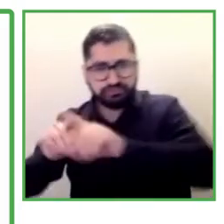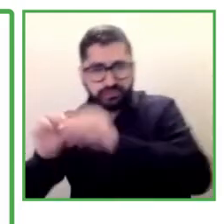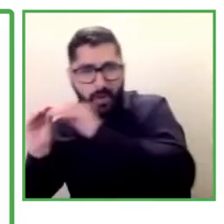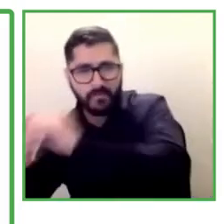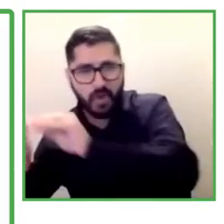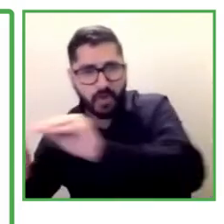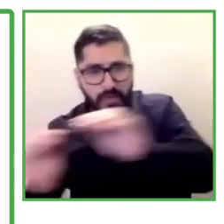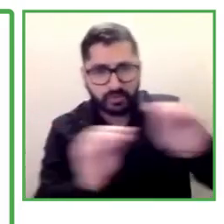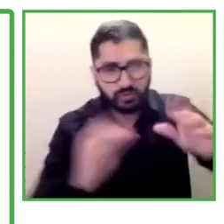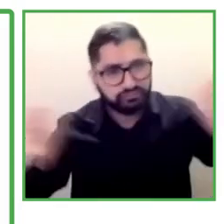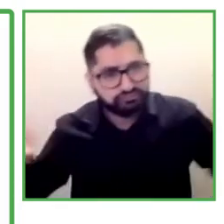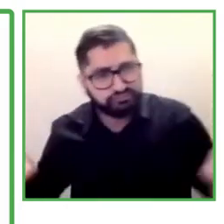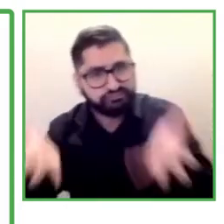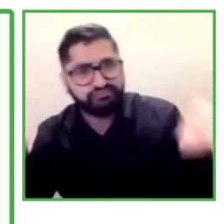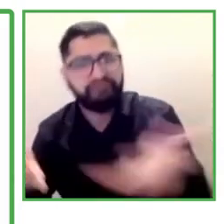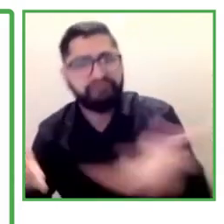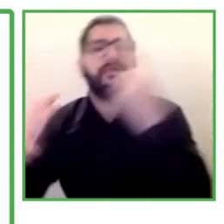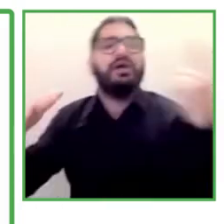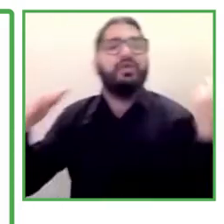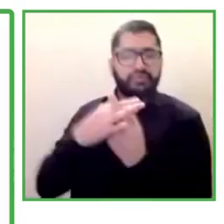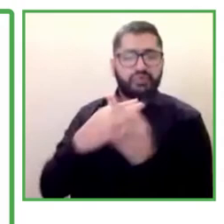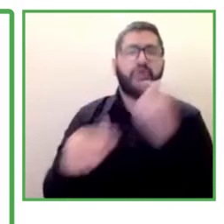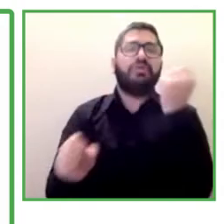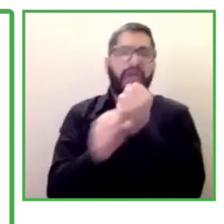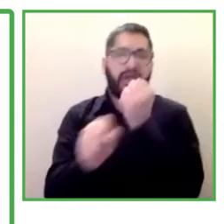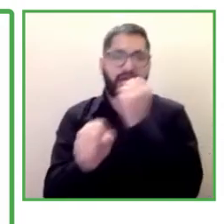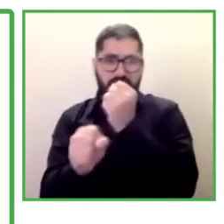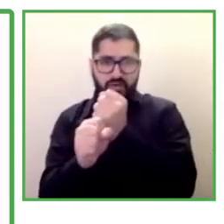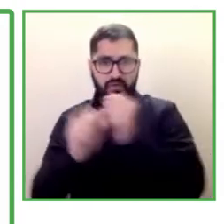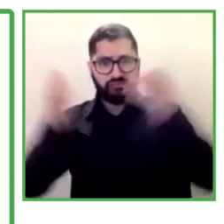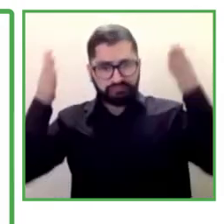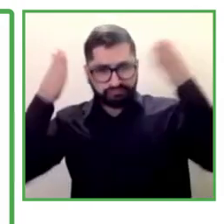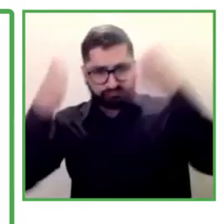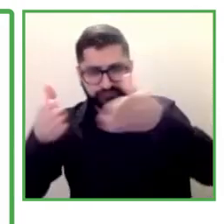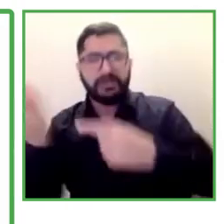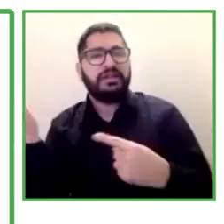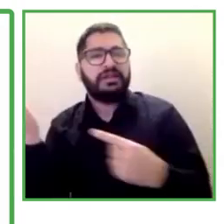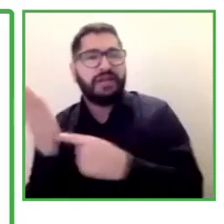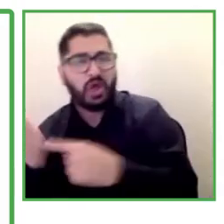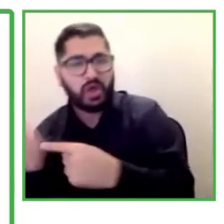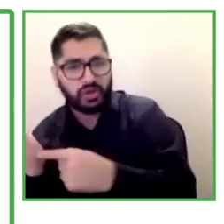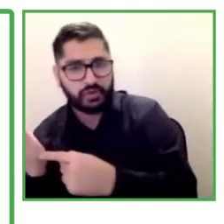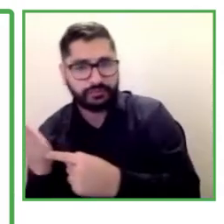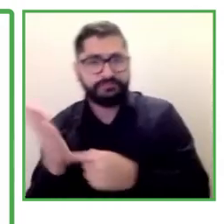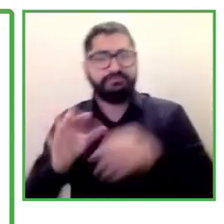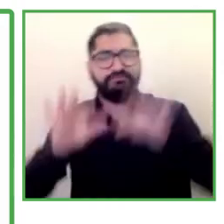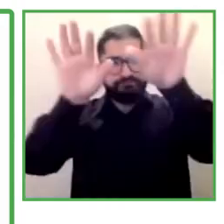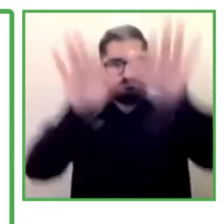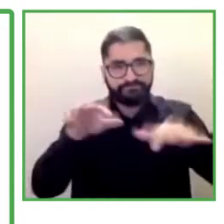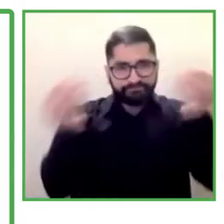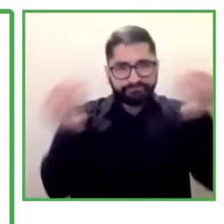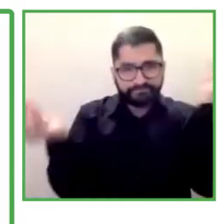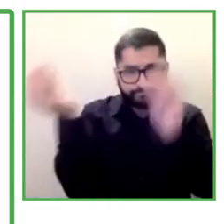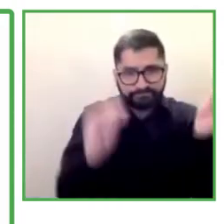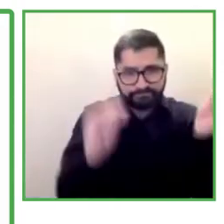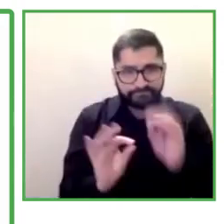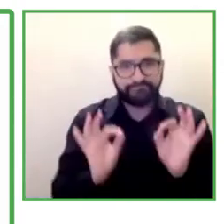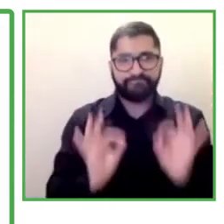and work inclusion in the digital area and in the computer area specifically.